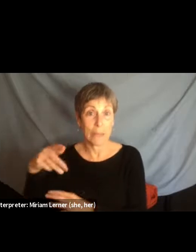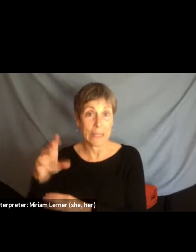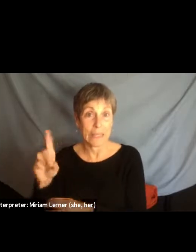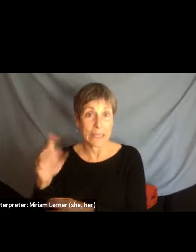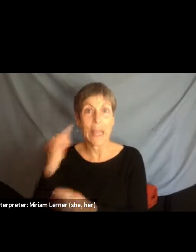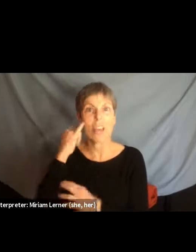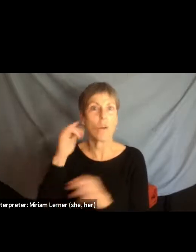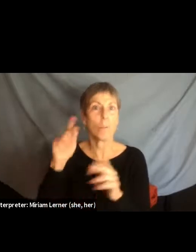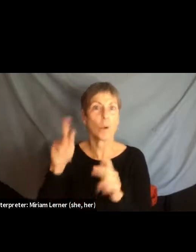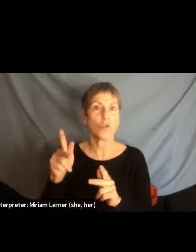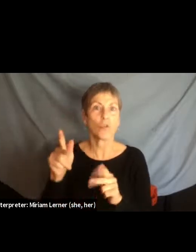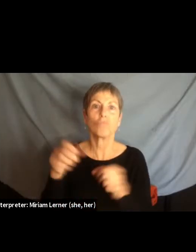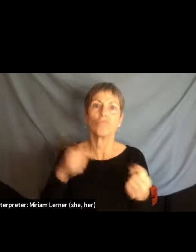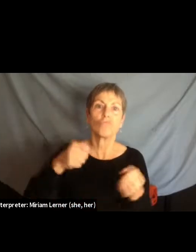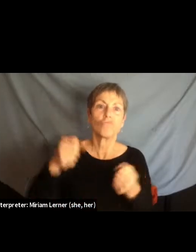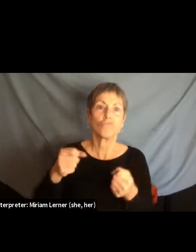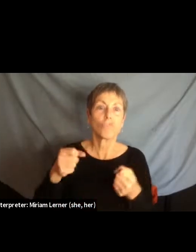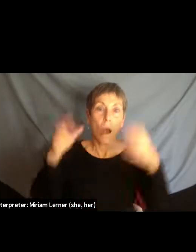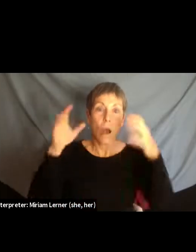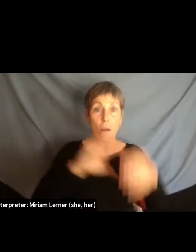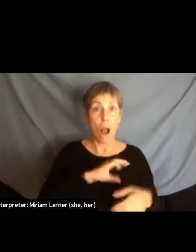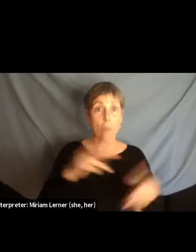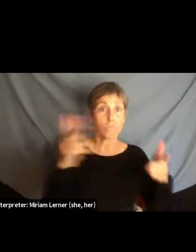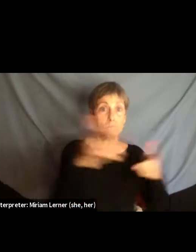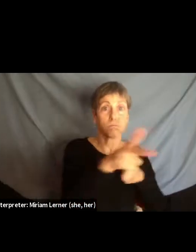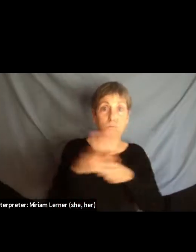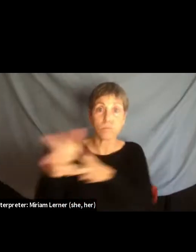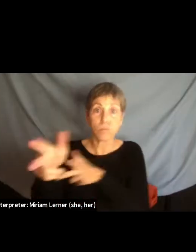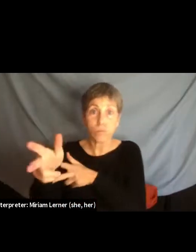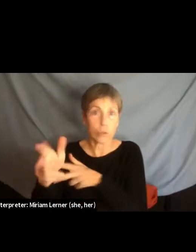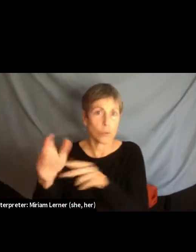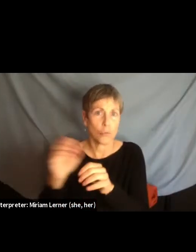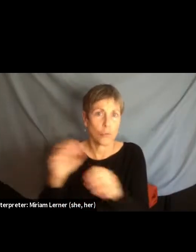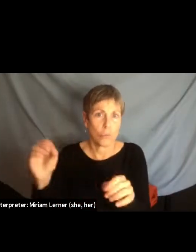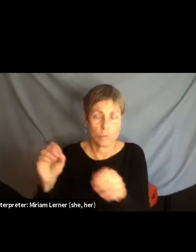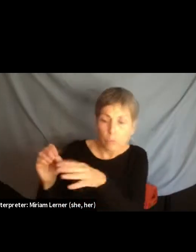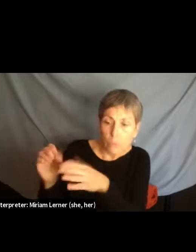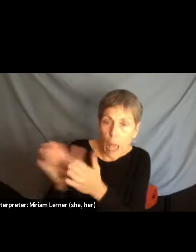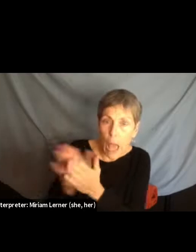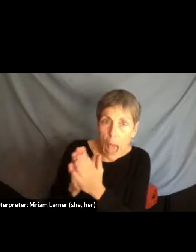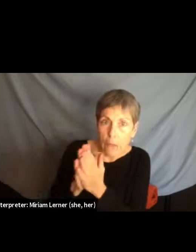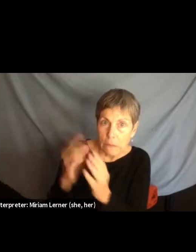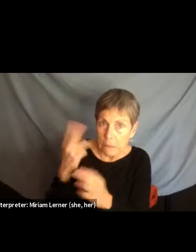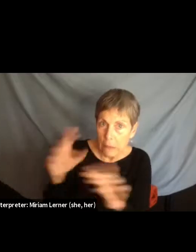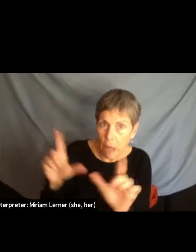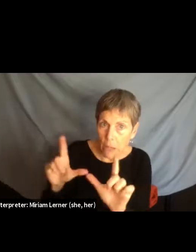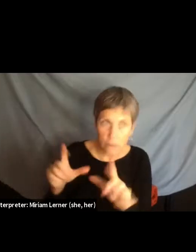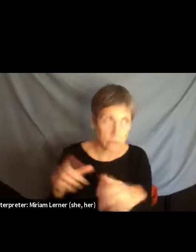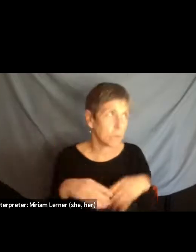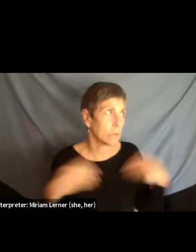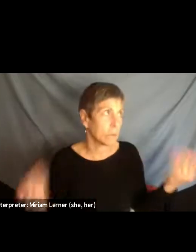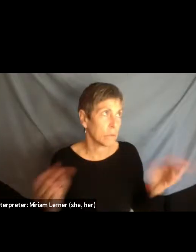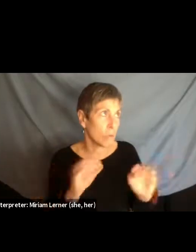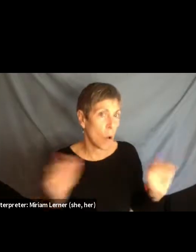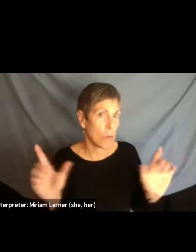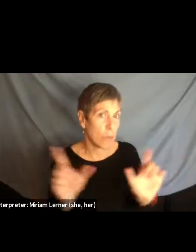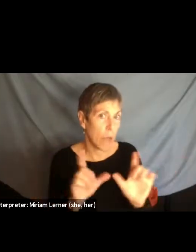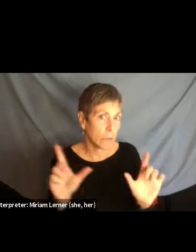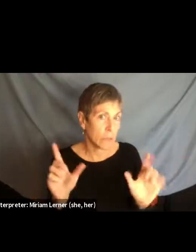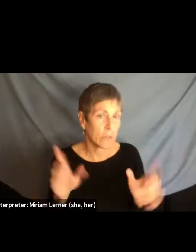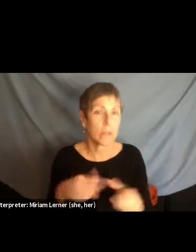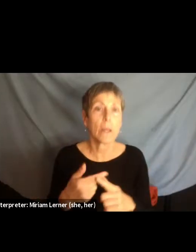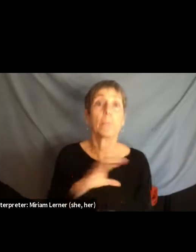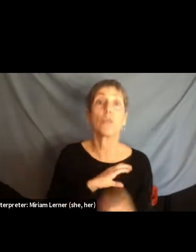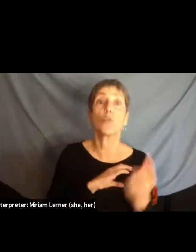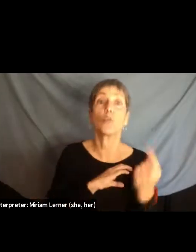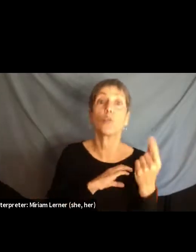license. And, you know, ICE and CBP would, you know, call, I mean, and then police, police